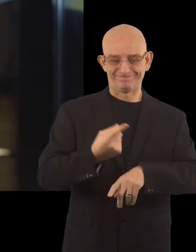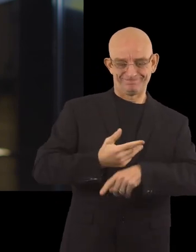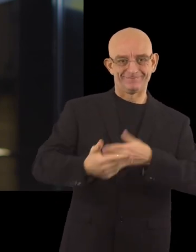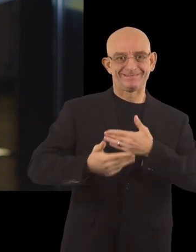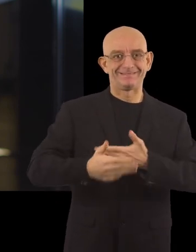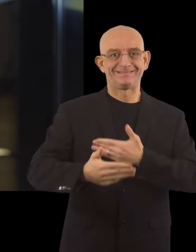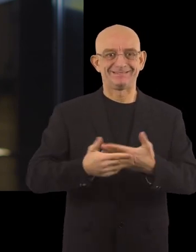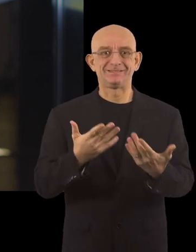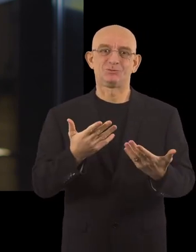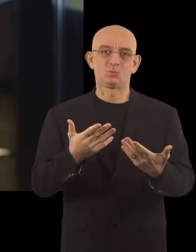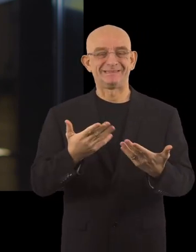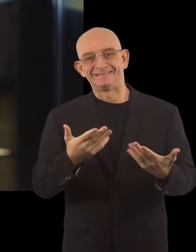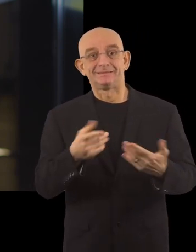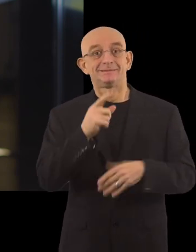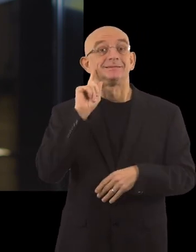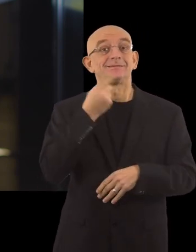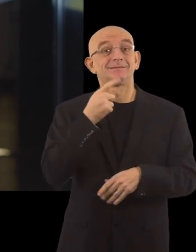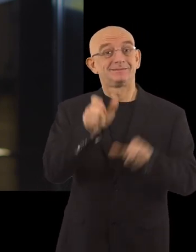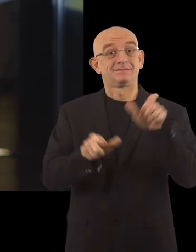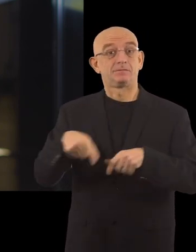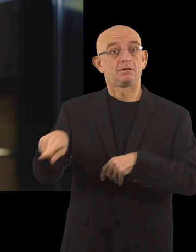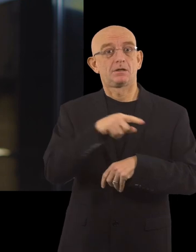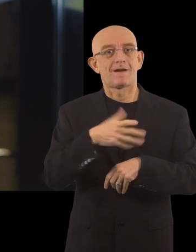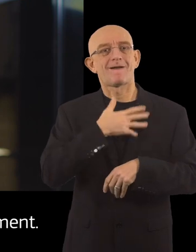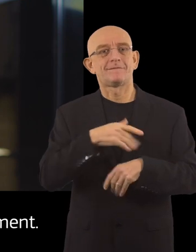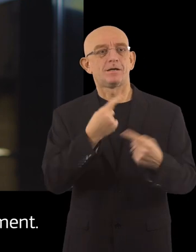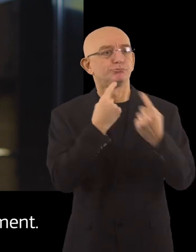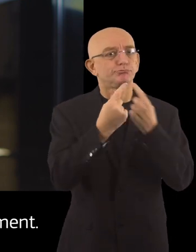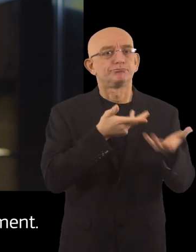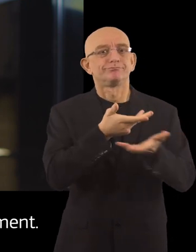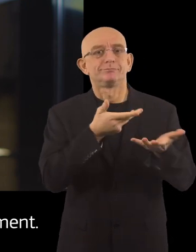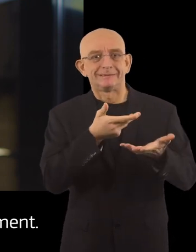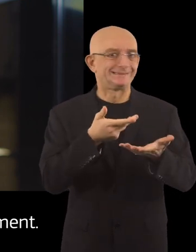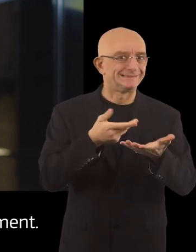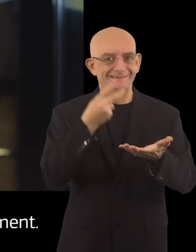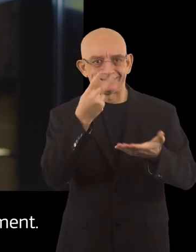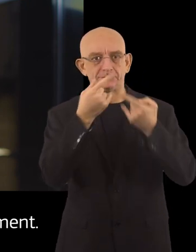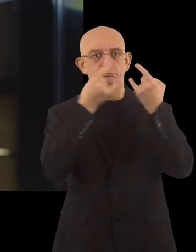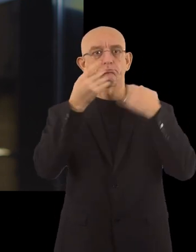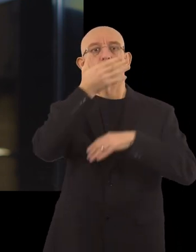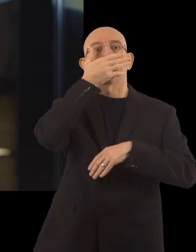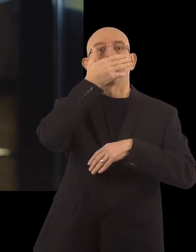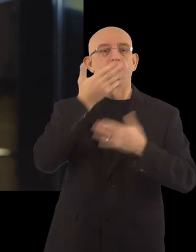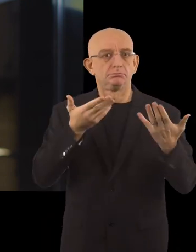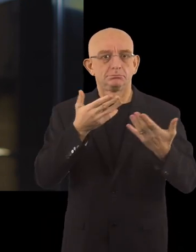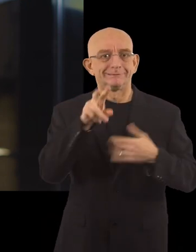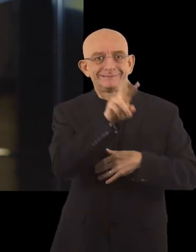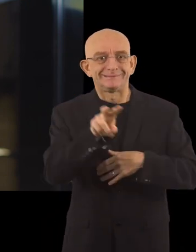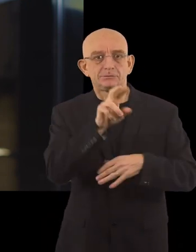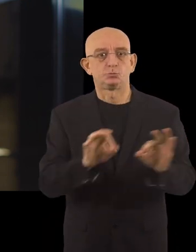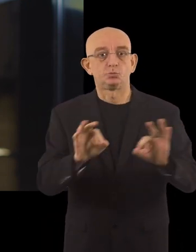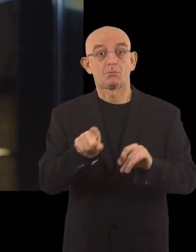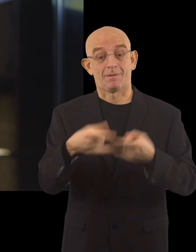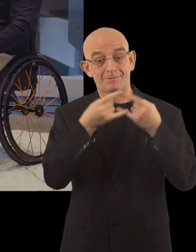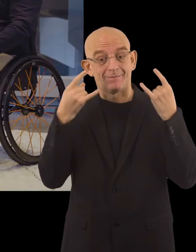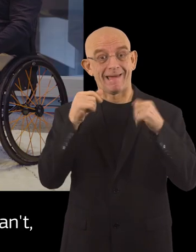a difficult thing. For people that are deaf, it's difficult to talk to people when you can't see the mouth at the moment. Yeah. Which we have